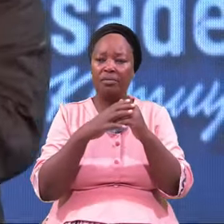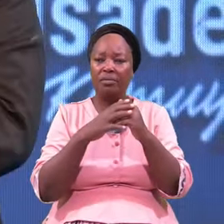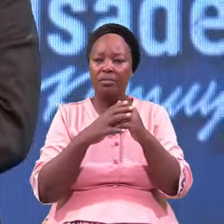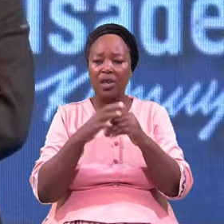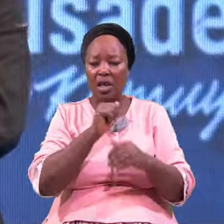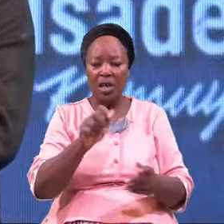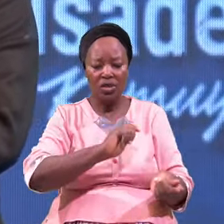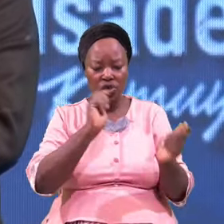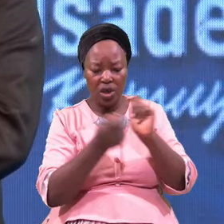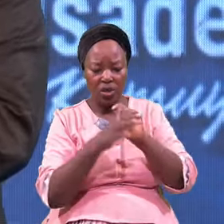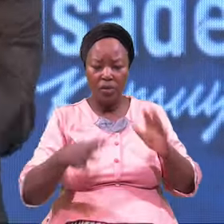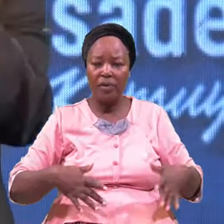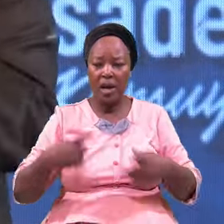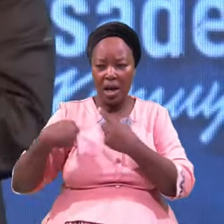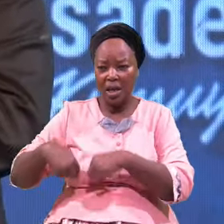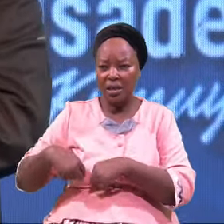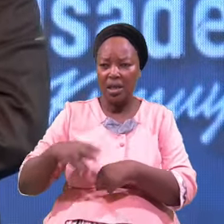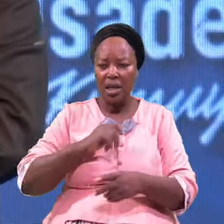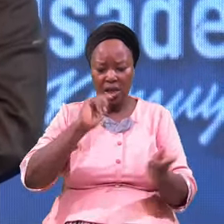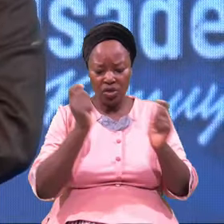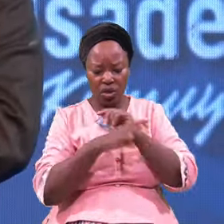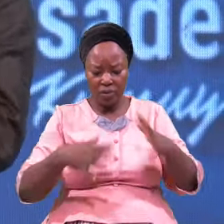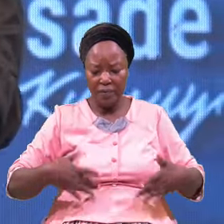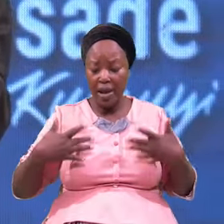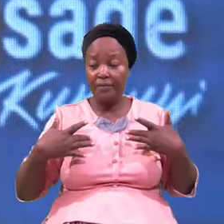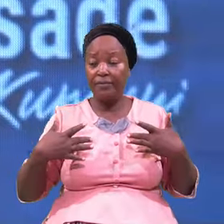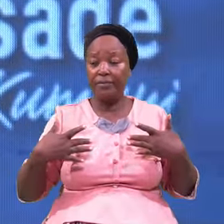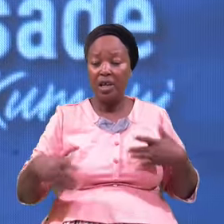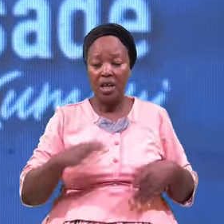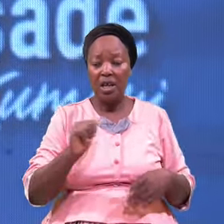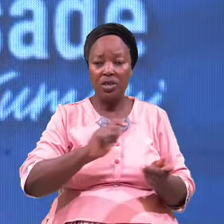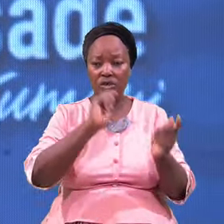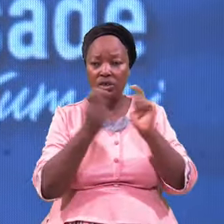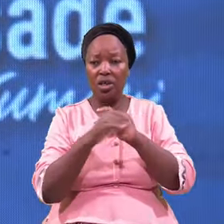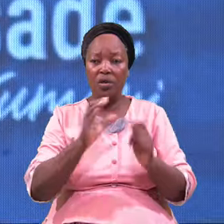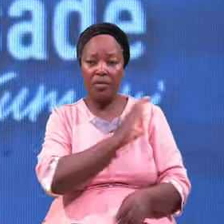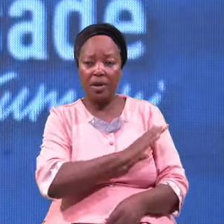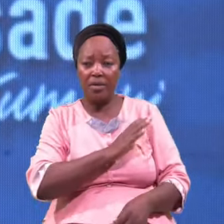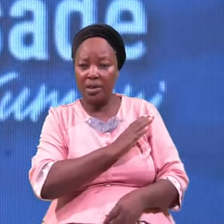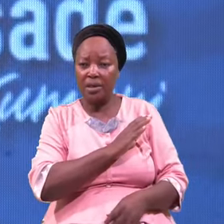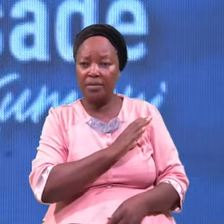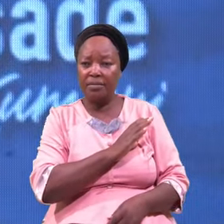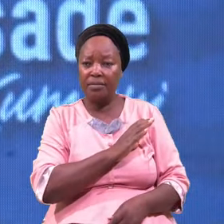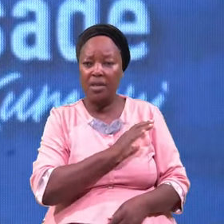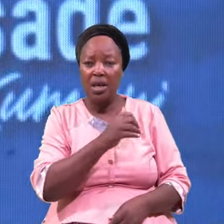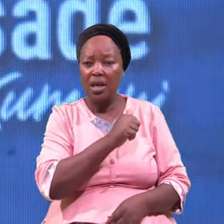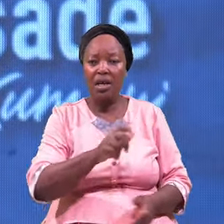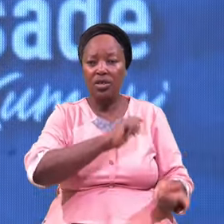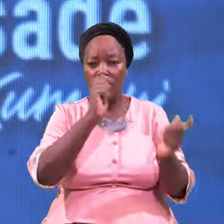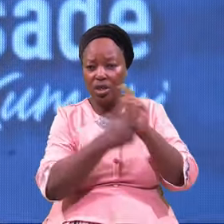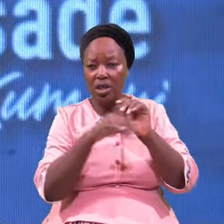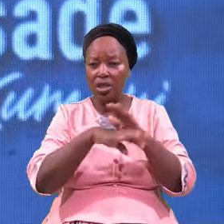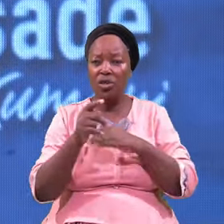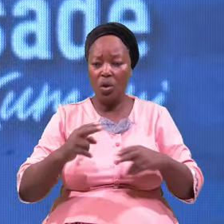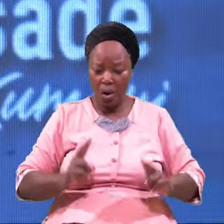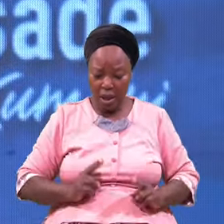Change Of Heart A Change Of Life A Change Of Character A Change Your Health